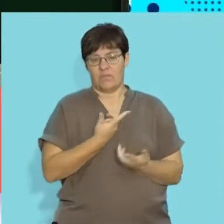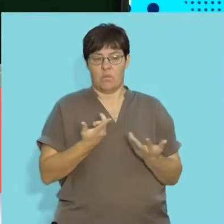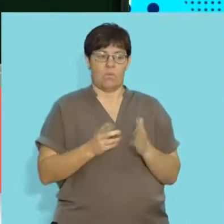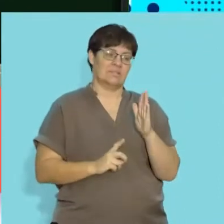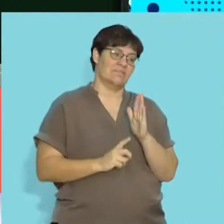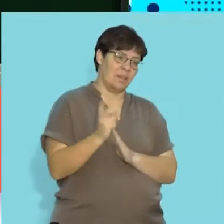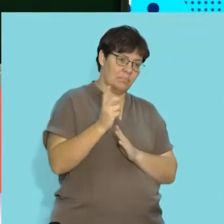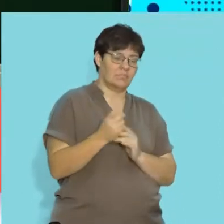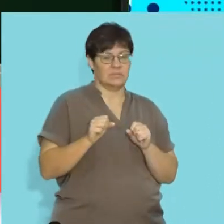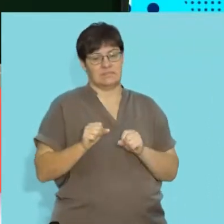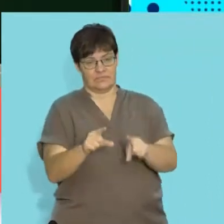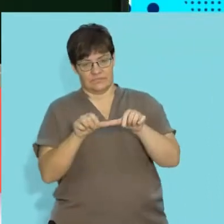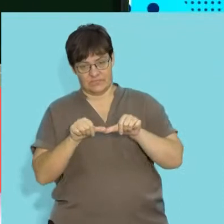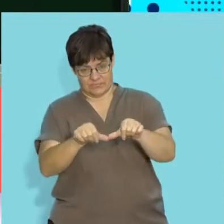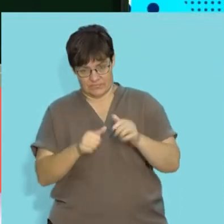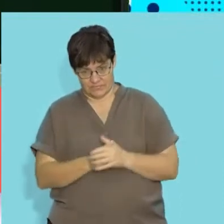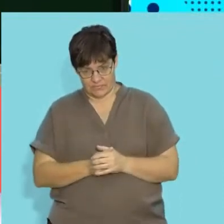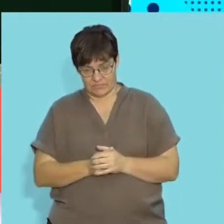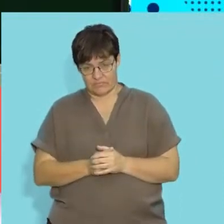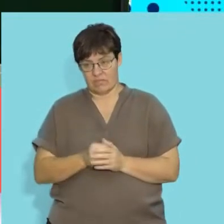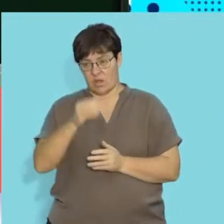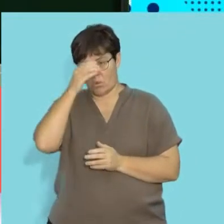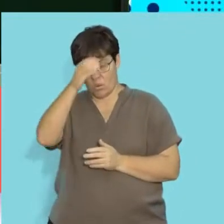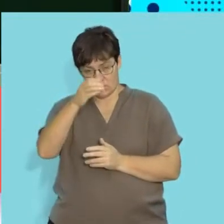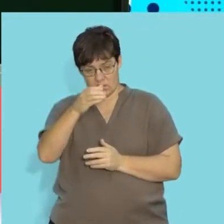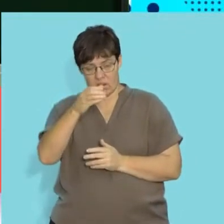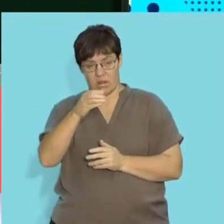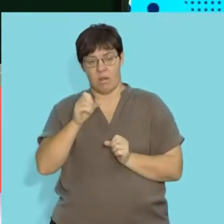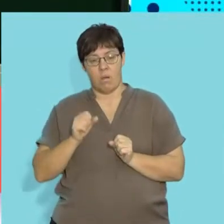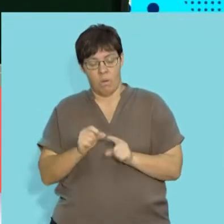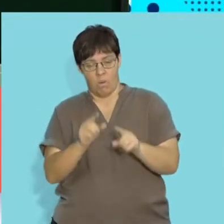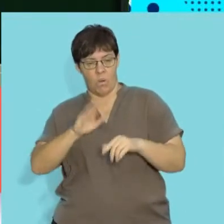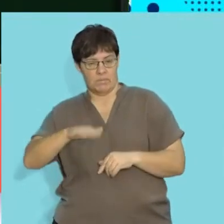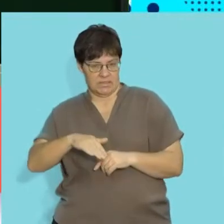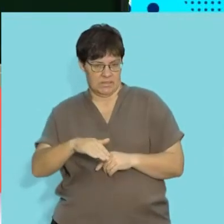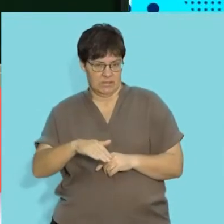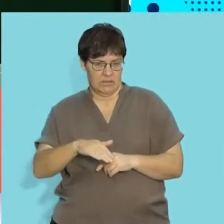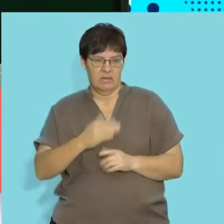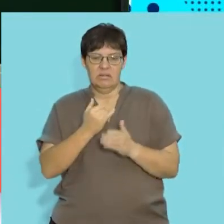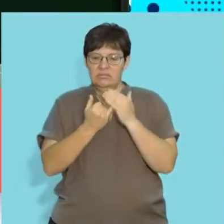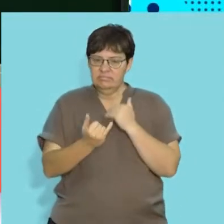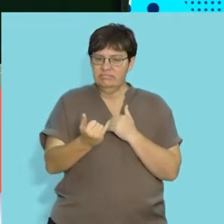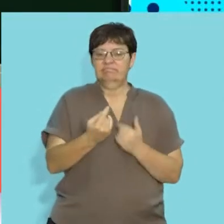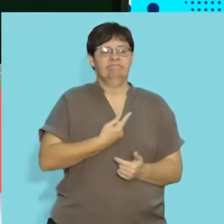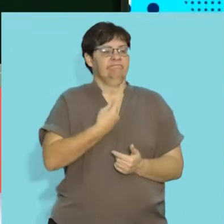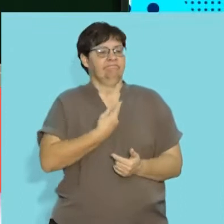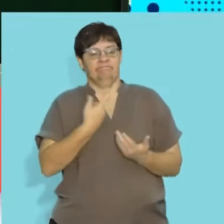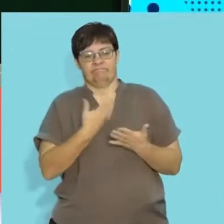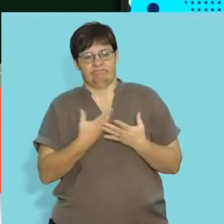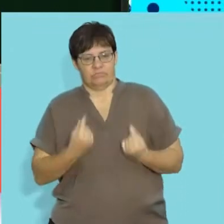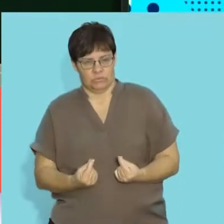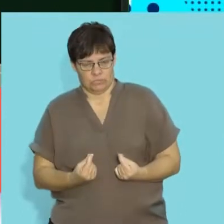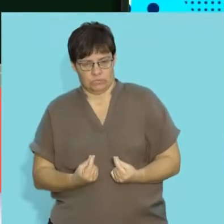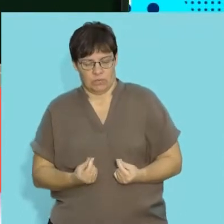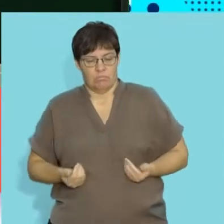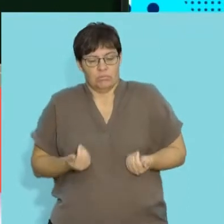develop or derive themselves. So, the concept of autotrophs is derived from individuals that are capable of